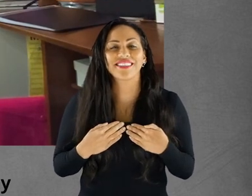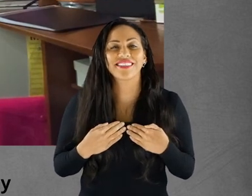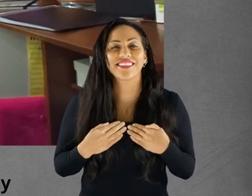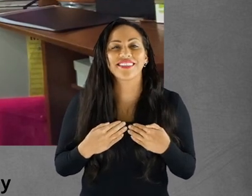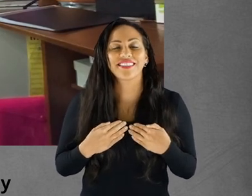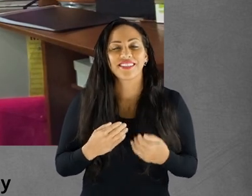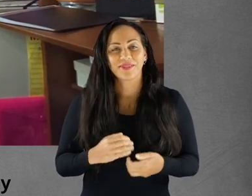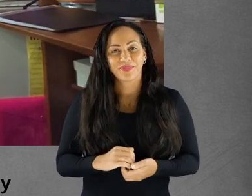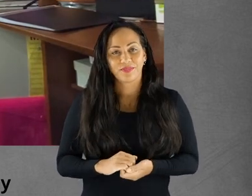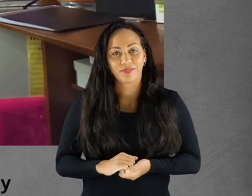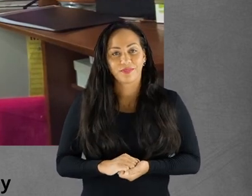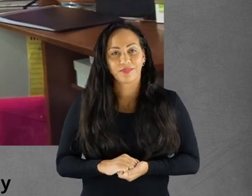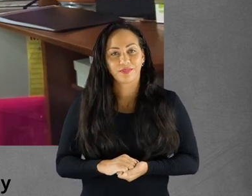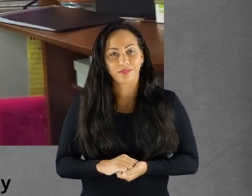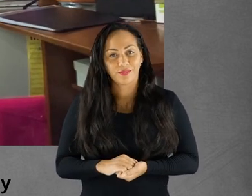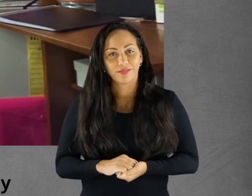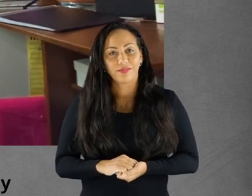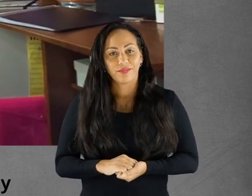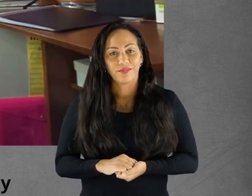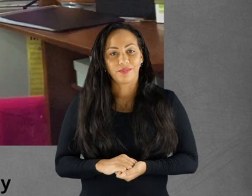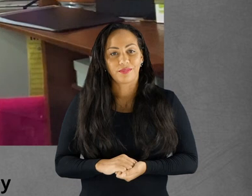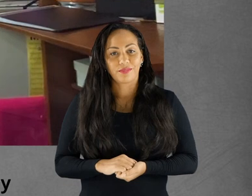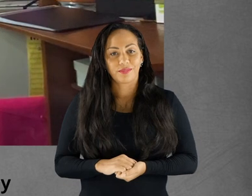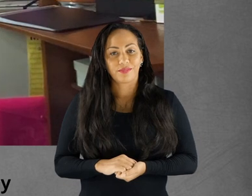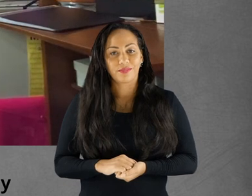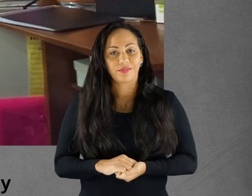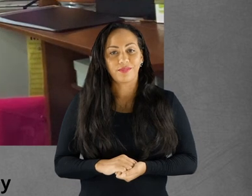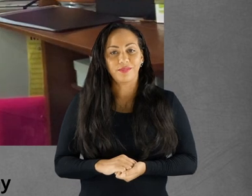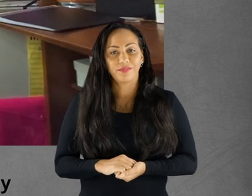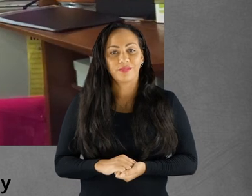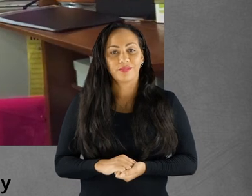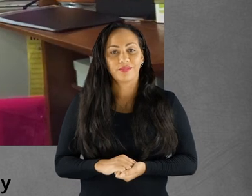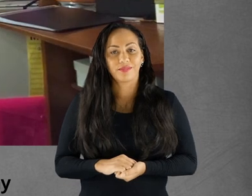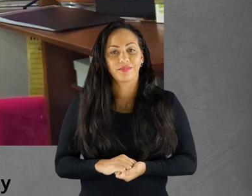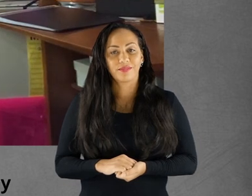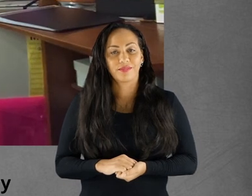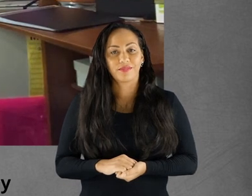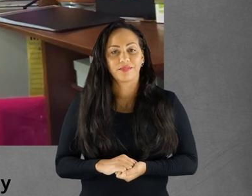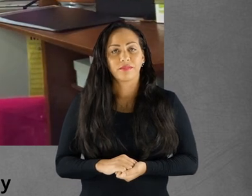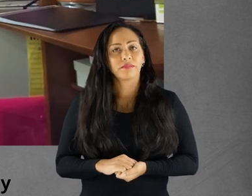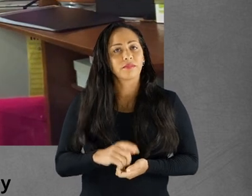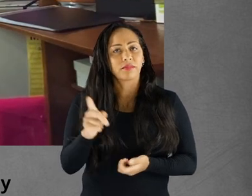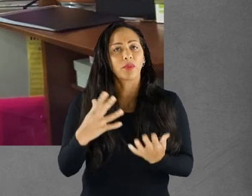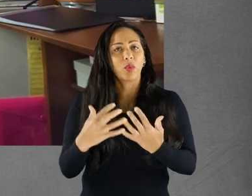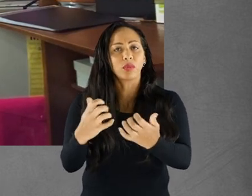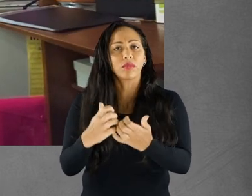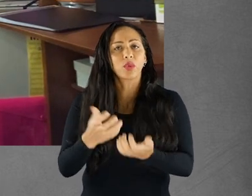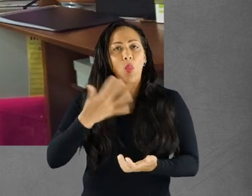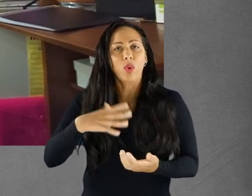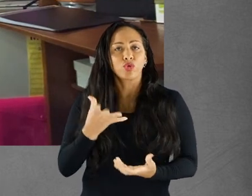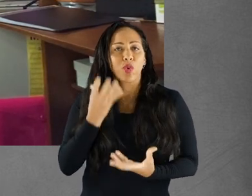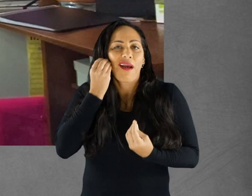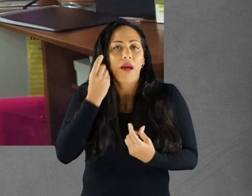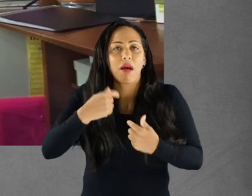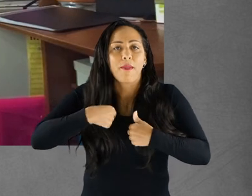The audience genuinely are interested in hearing my poetry